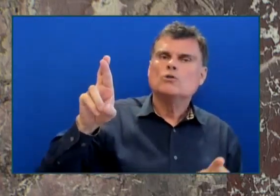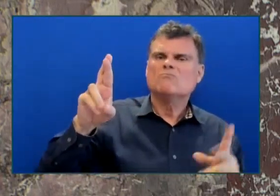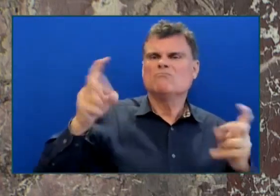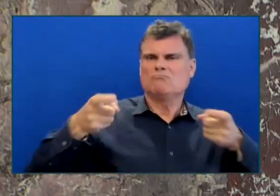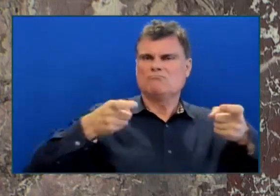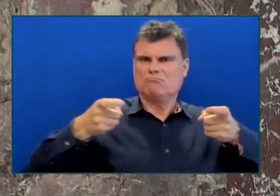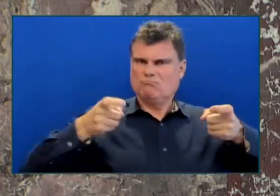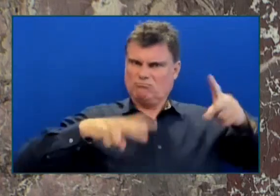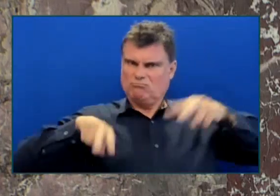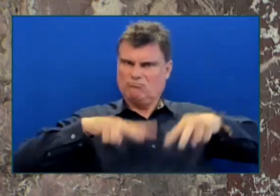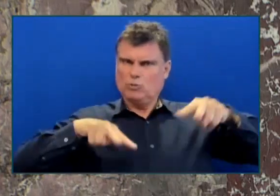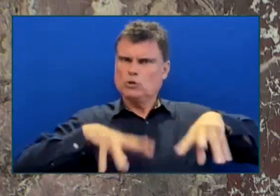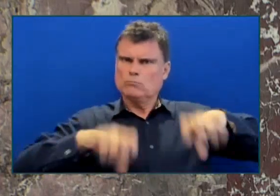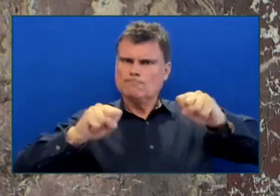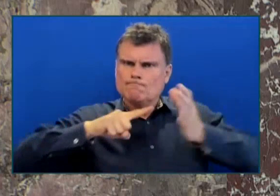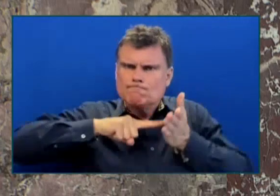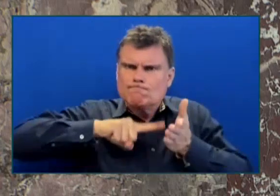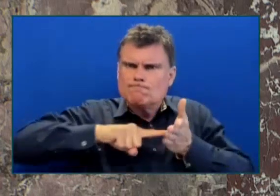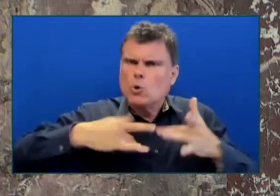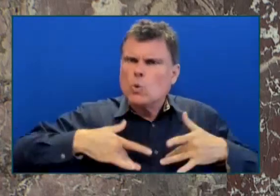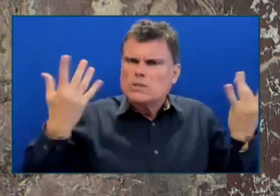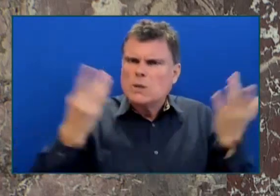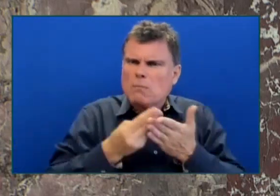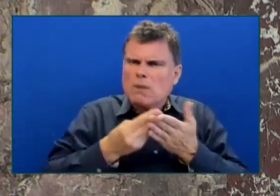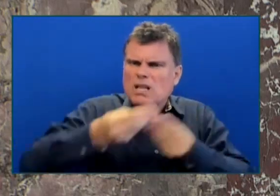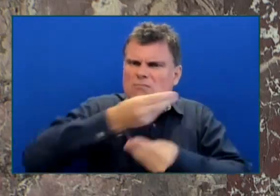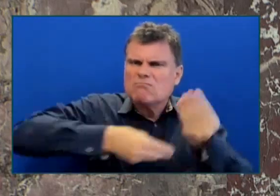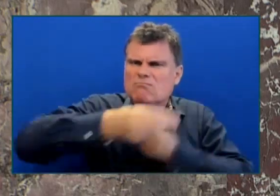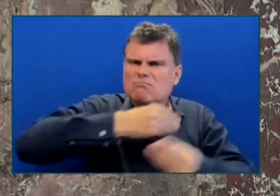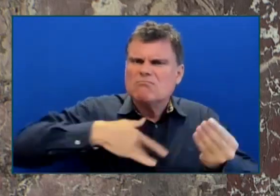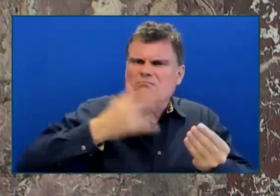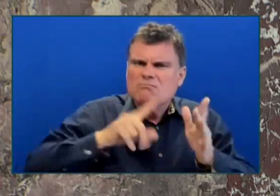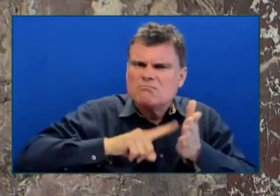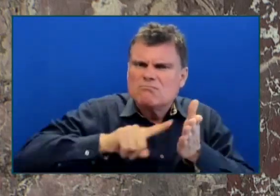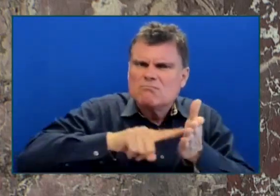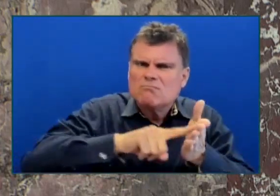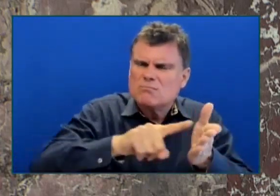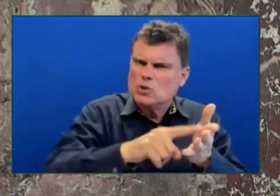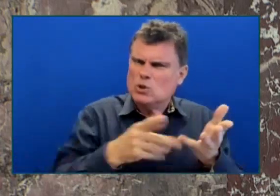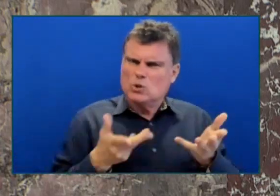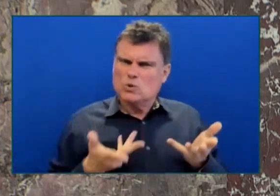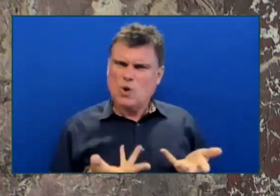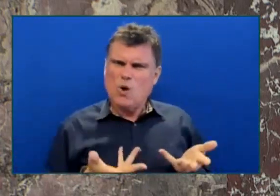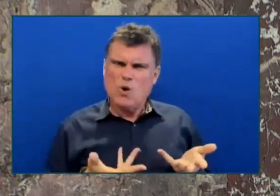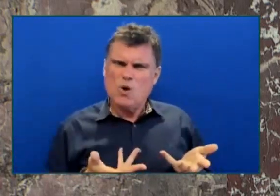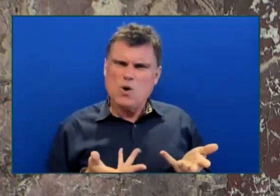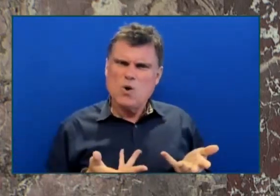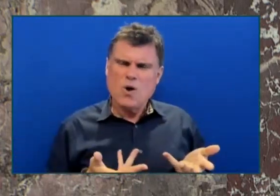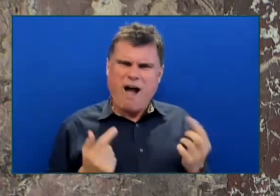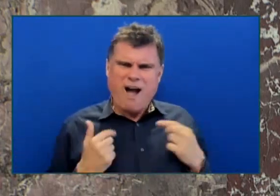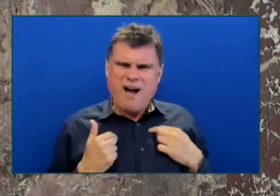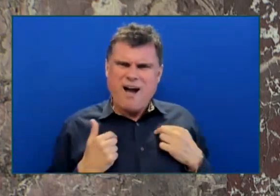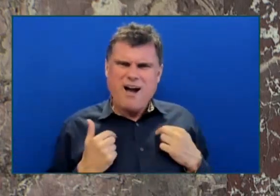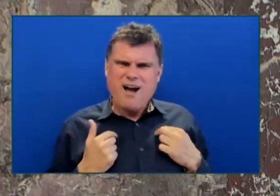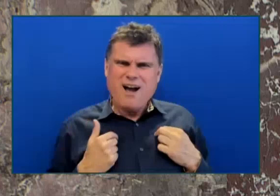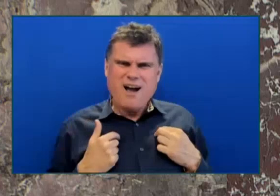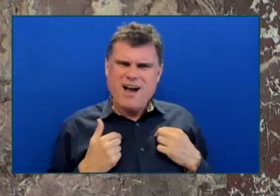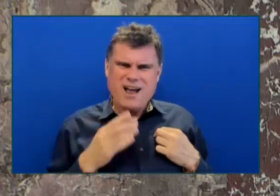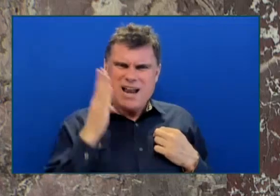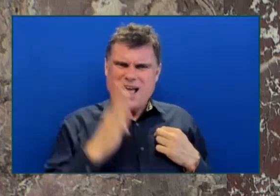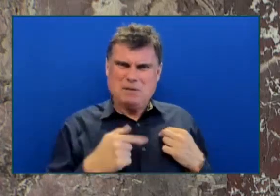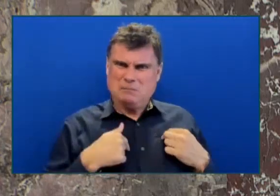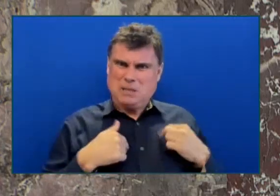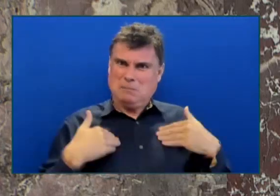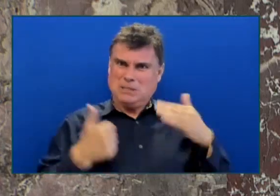added TIRA during the pandemic. I do not, and did not, as Housing Minister, direct funding to any particular organization. Those were